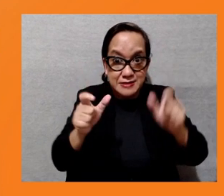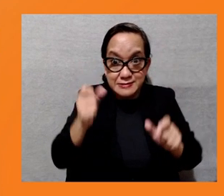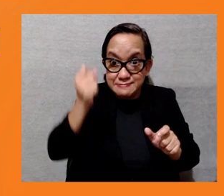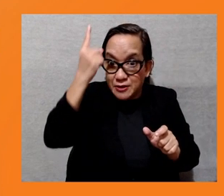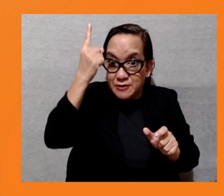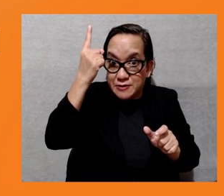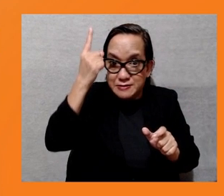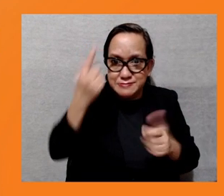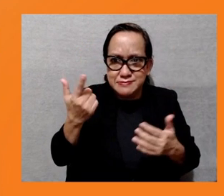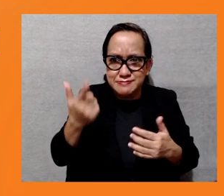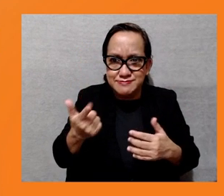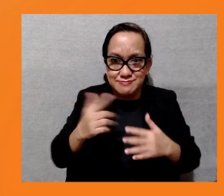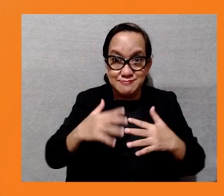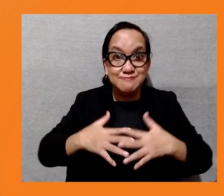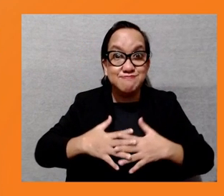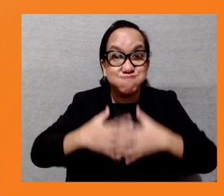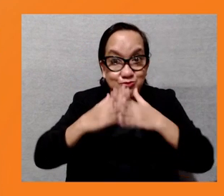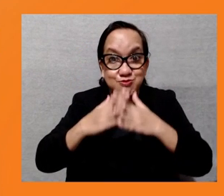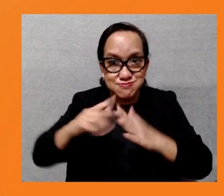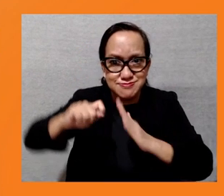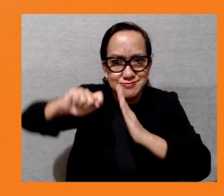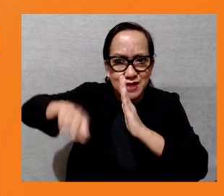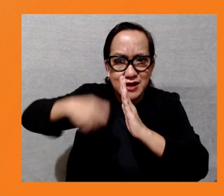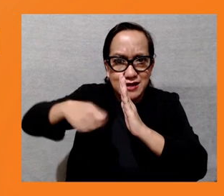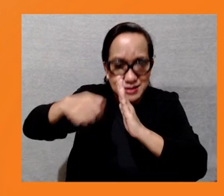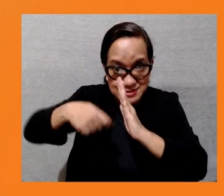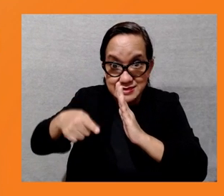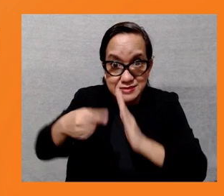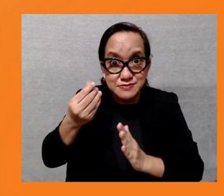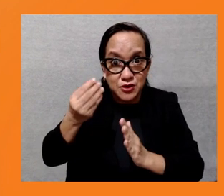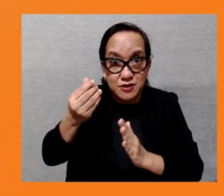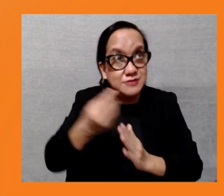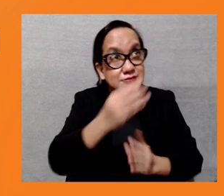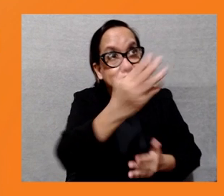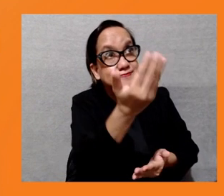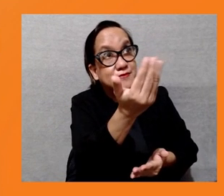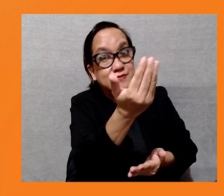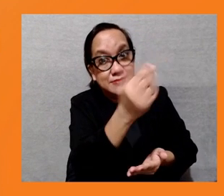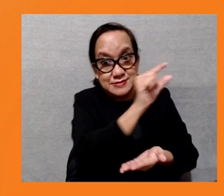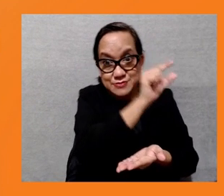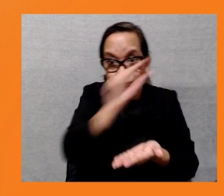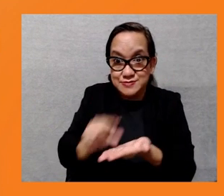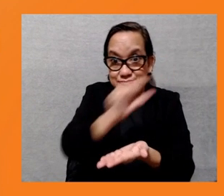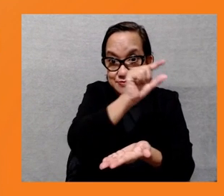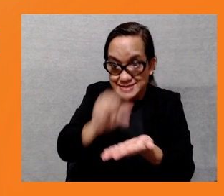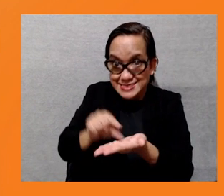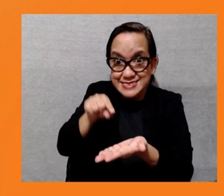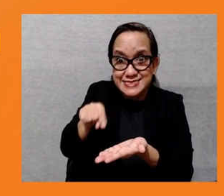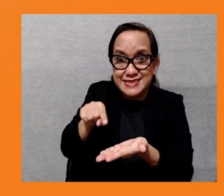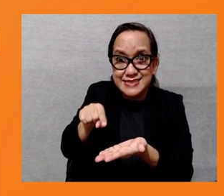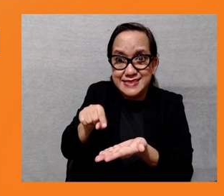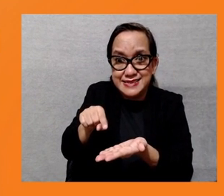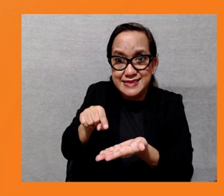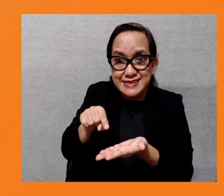intermediary, which compounds the difficulty of acquiring information and assisting communities affected by